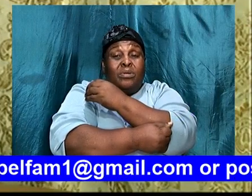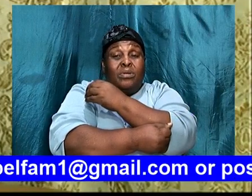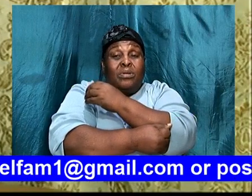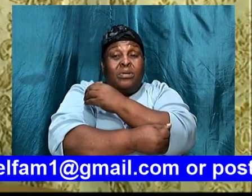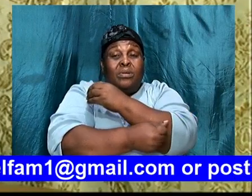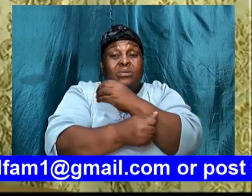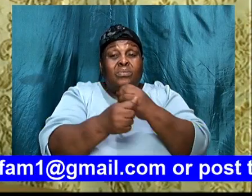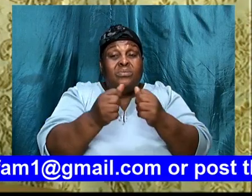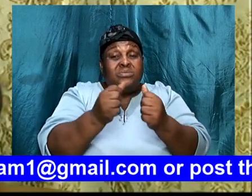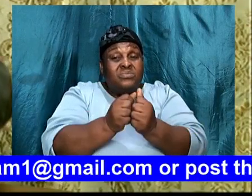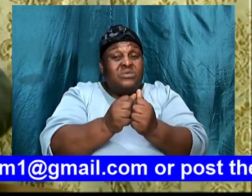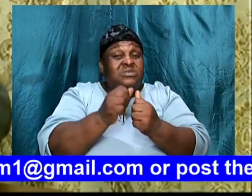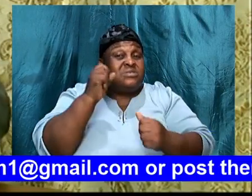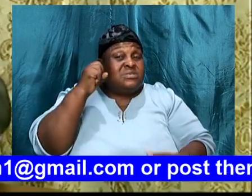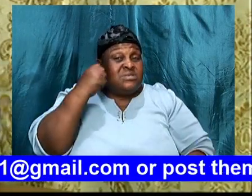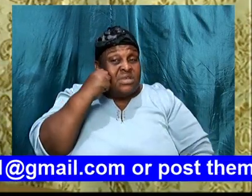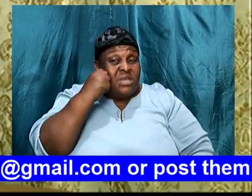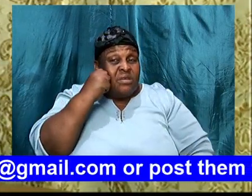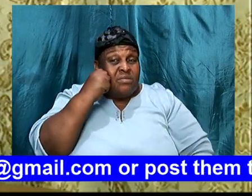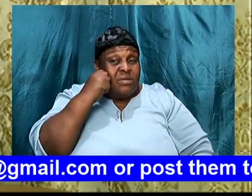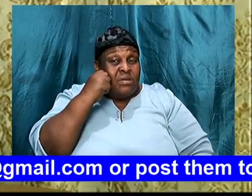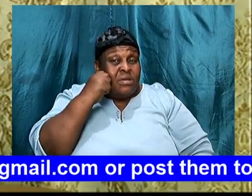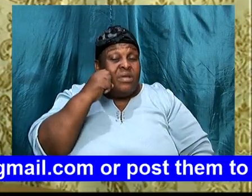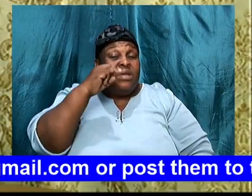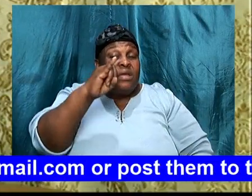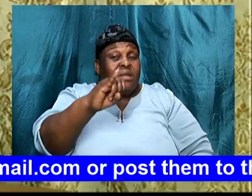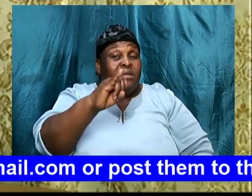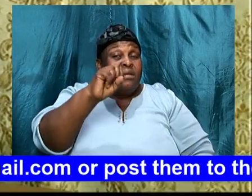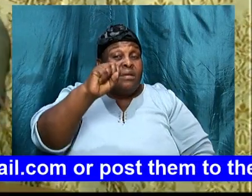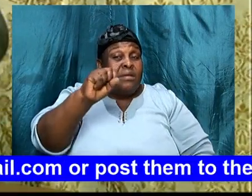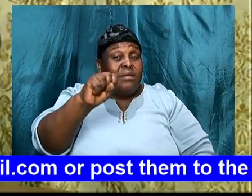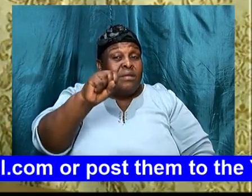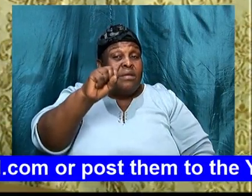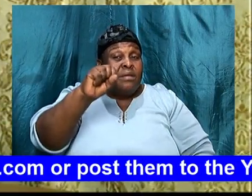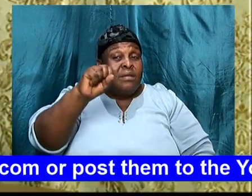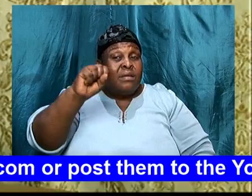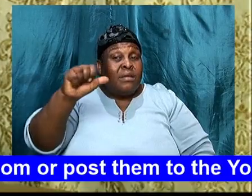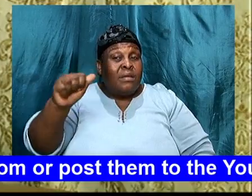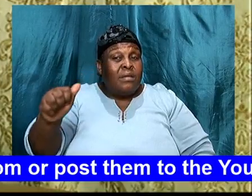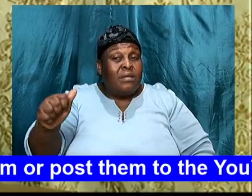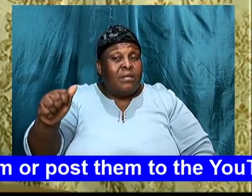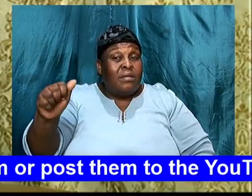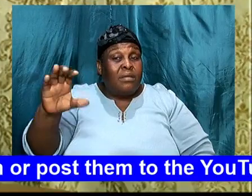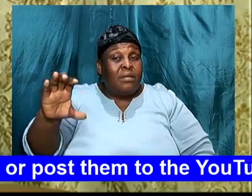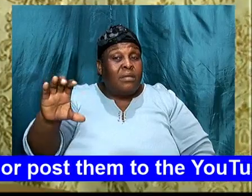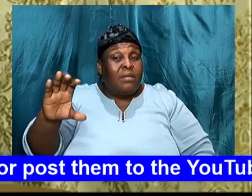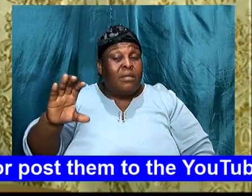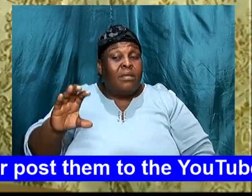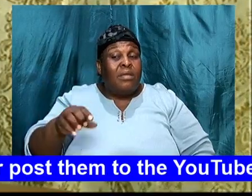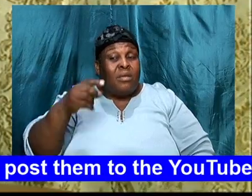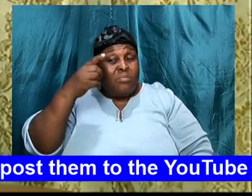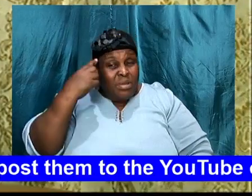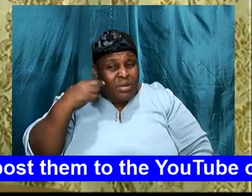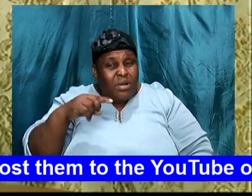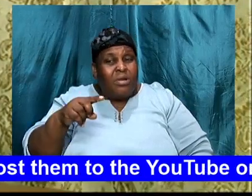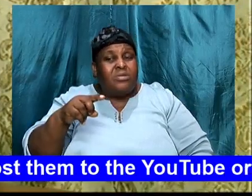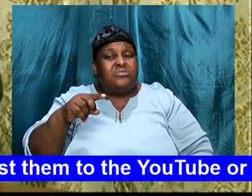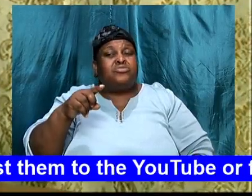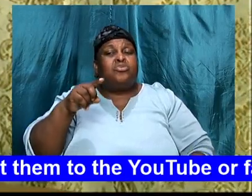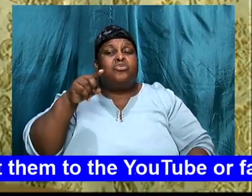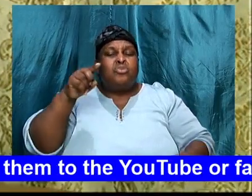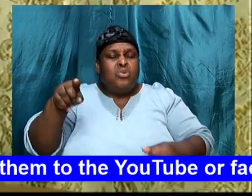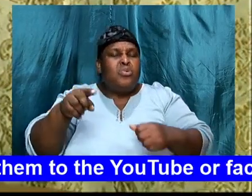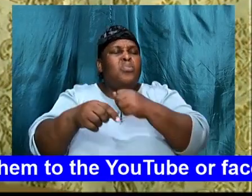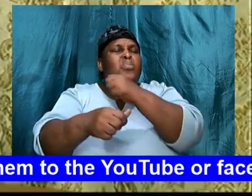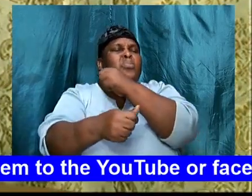Sarah, and it was with, Isaac, but because, you did your own thing, and